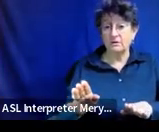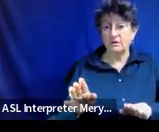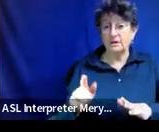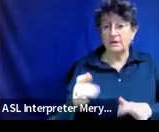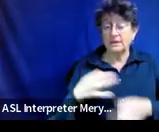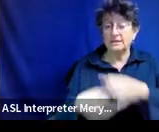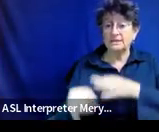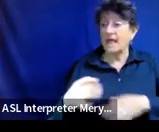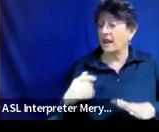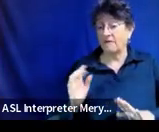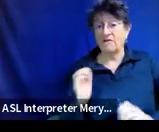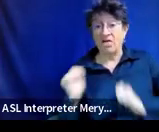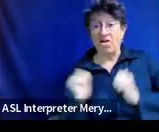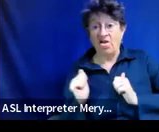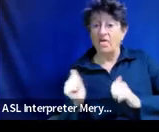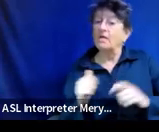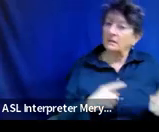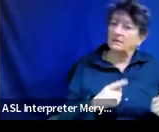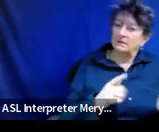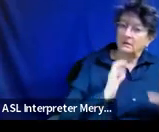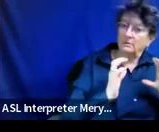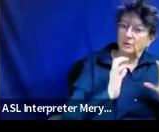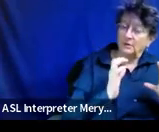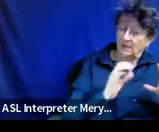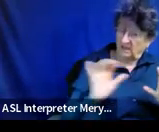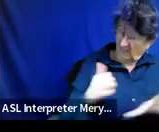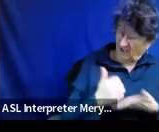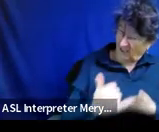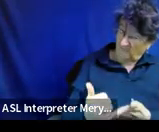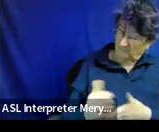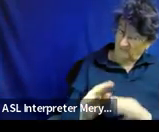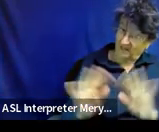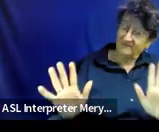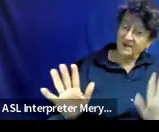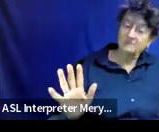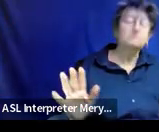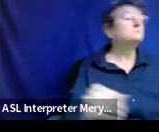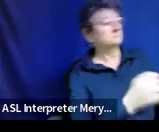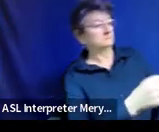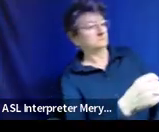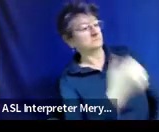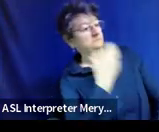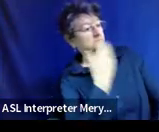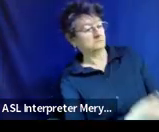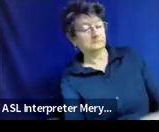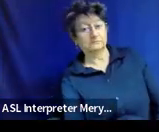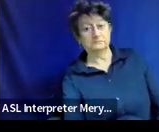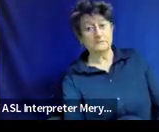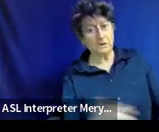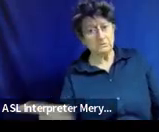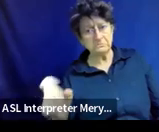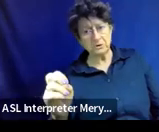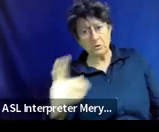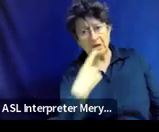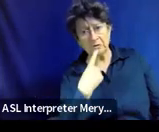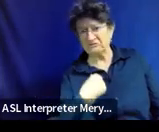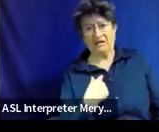Is that helpful or not at all? Yes. Okay. You could say it's not. It's okay.